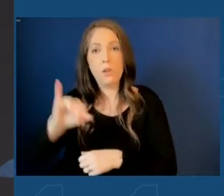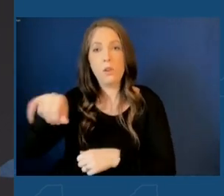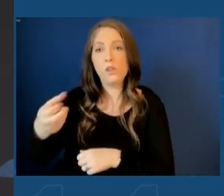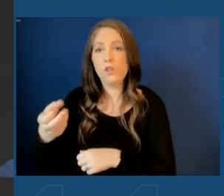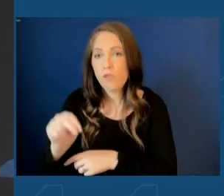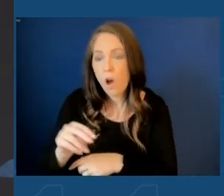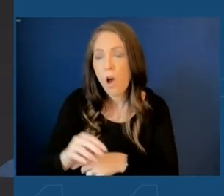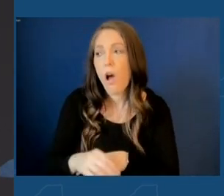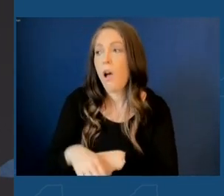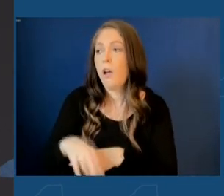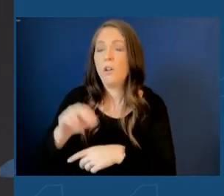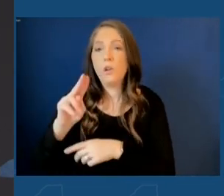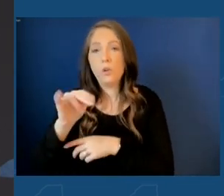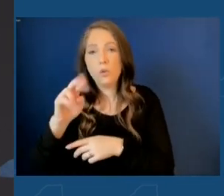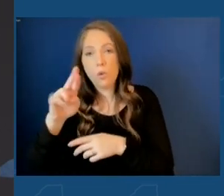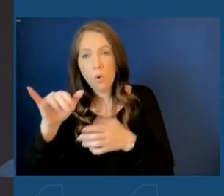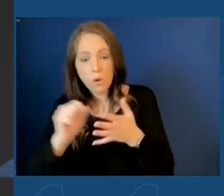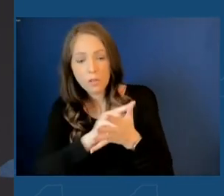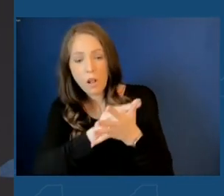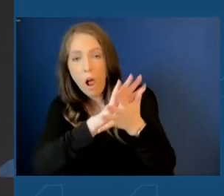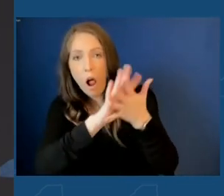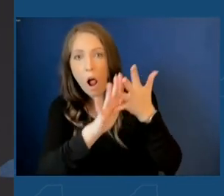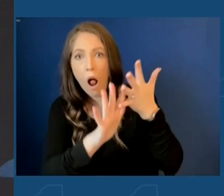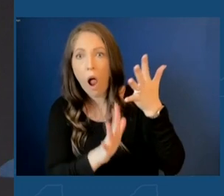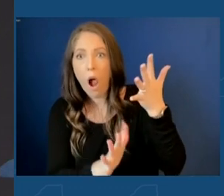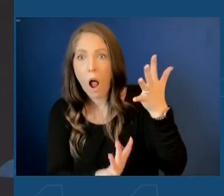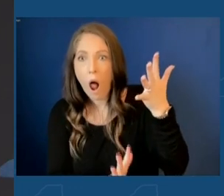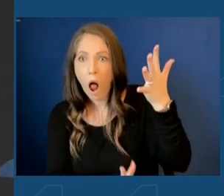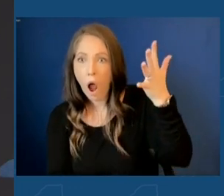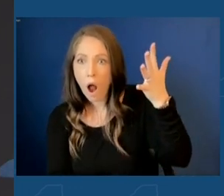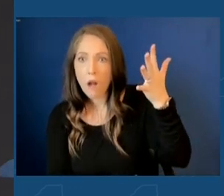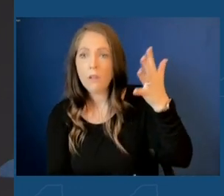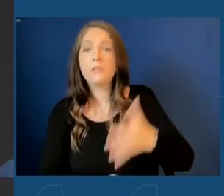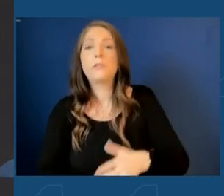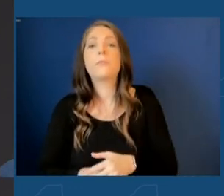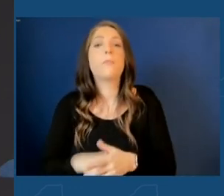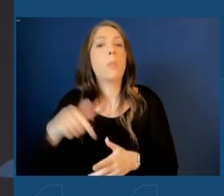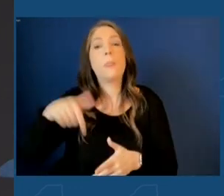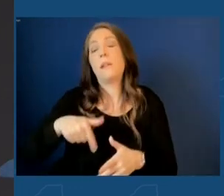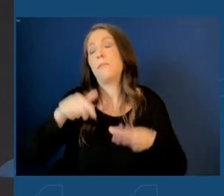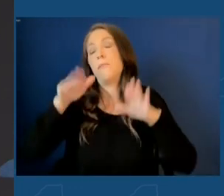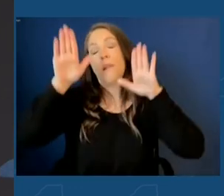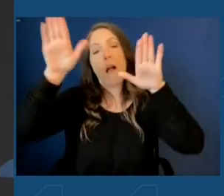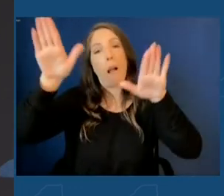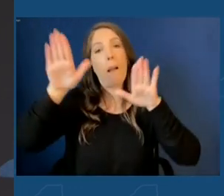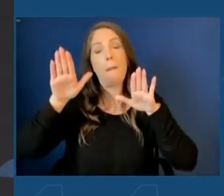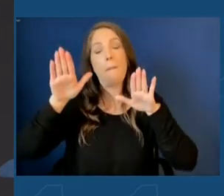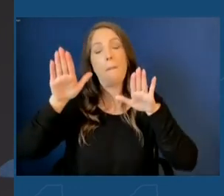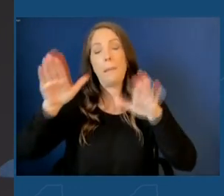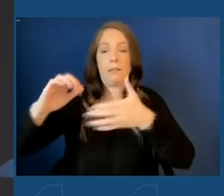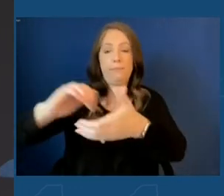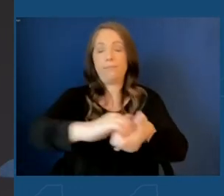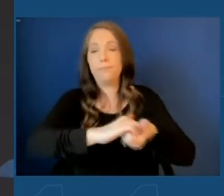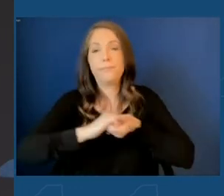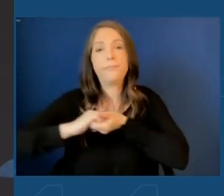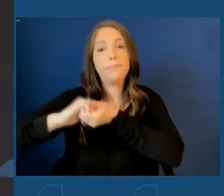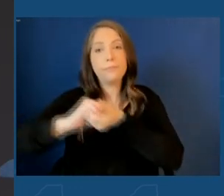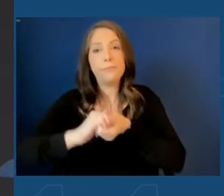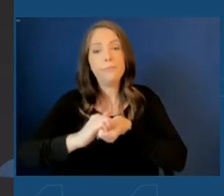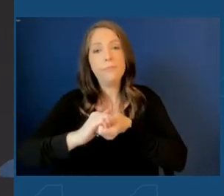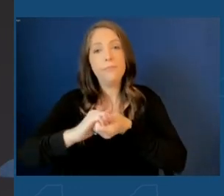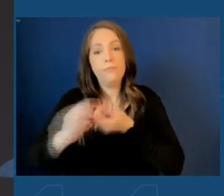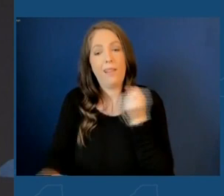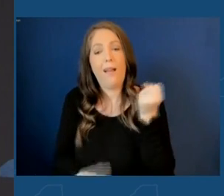Bob Petrovich, Nora Spillane, the list is long. This has been a remarkable collaboration. And it